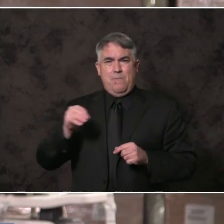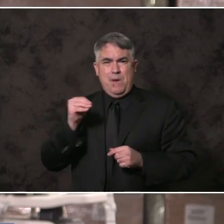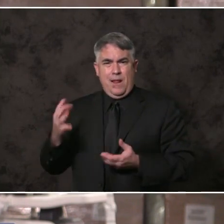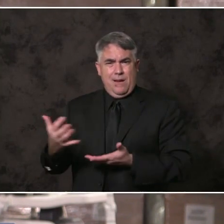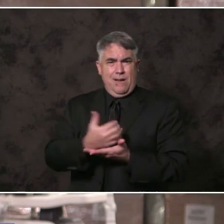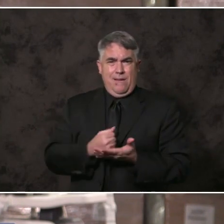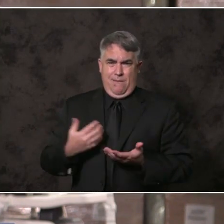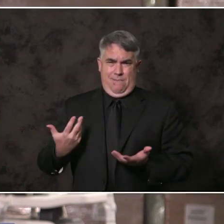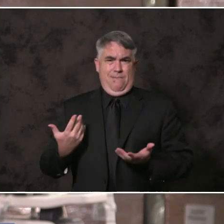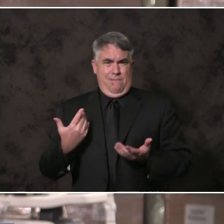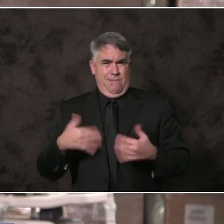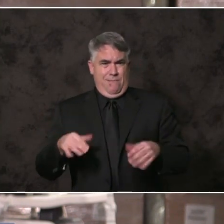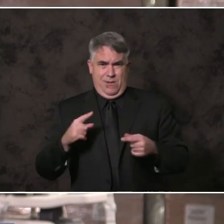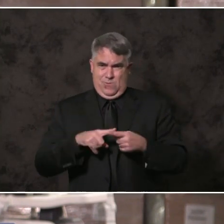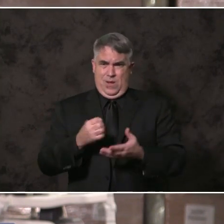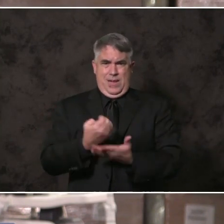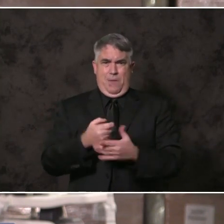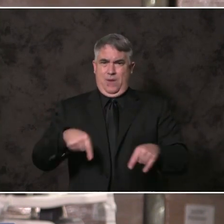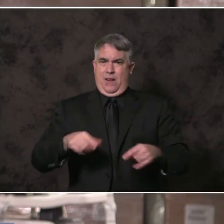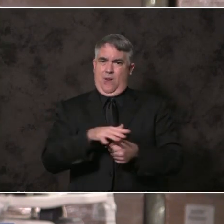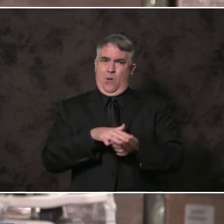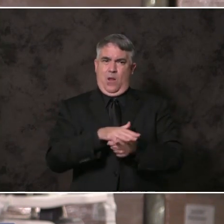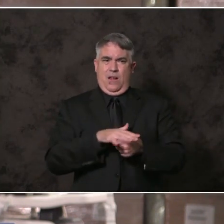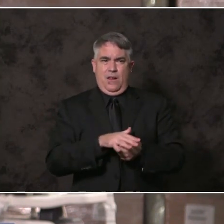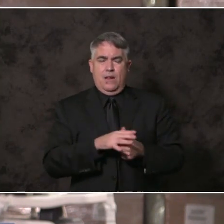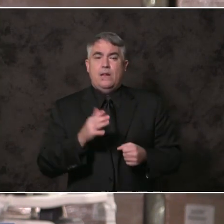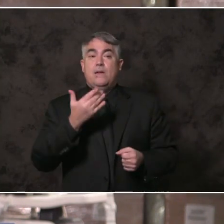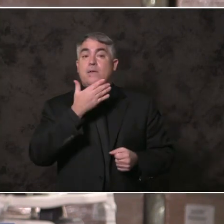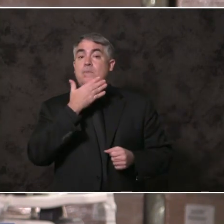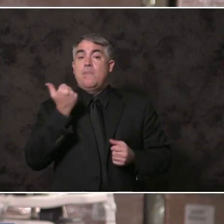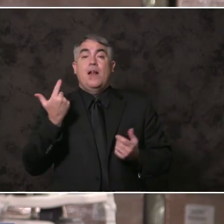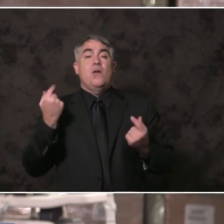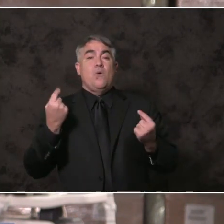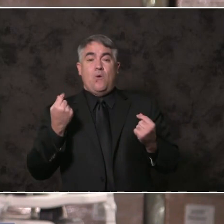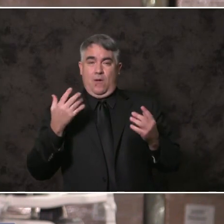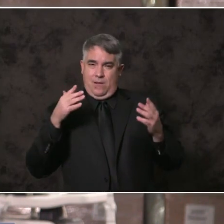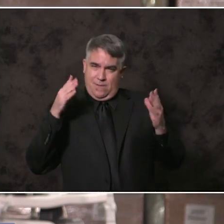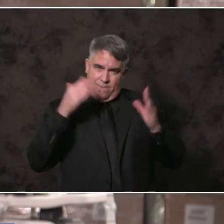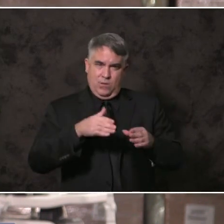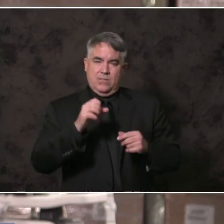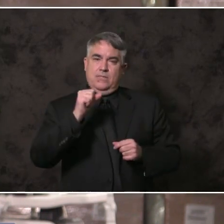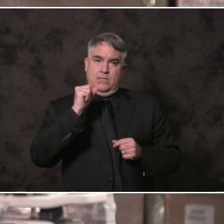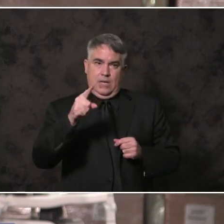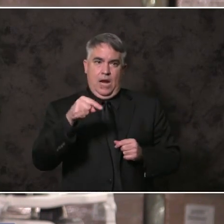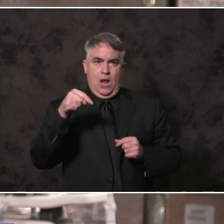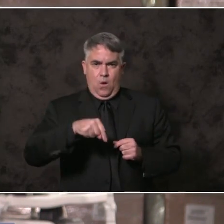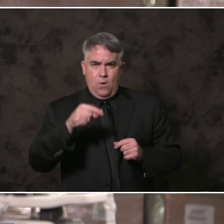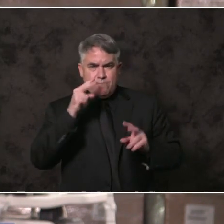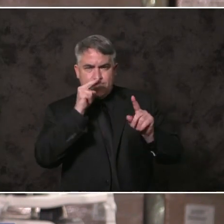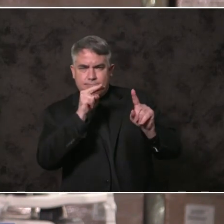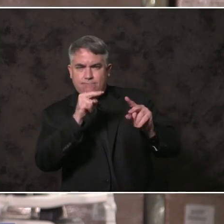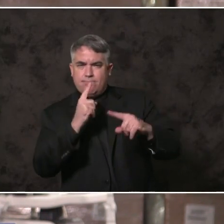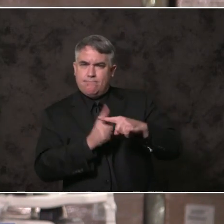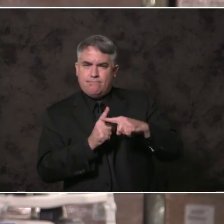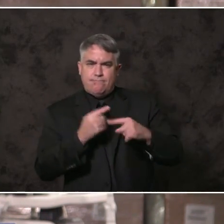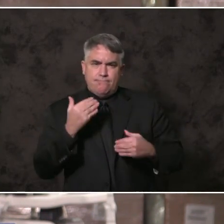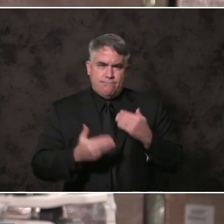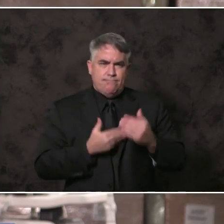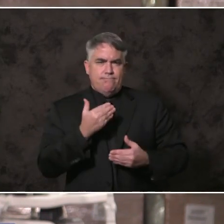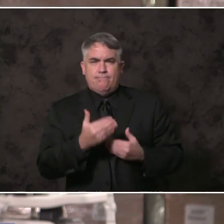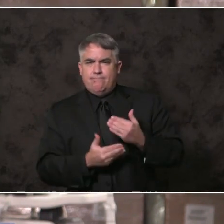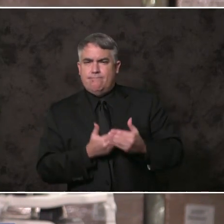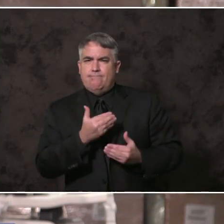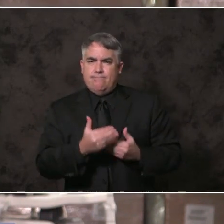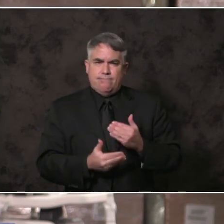But building a brighter future in San Diego means that we can't just ease the economic pain COVID has caused.